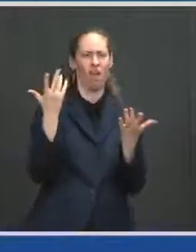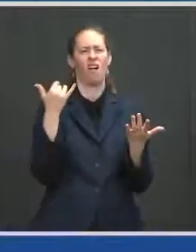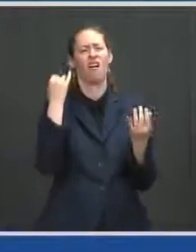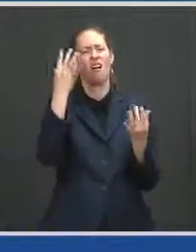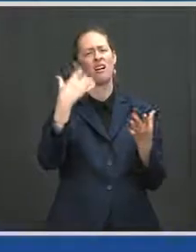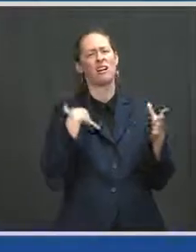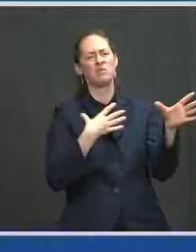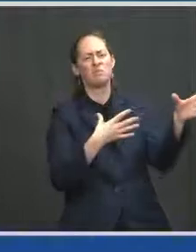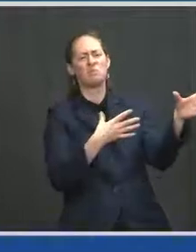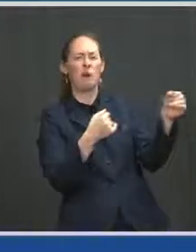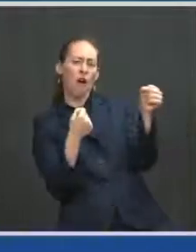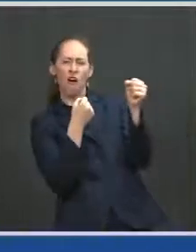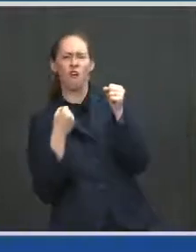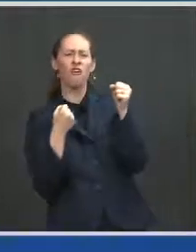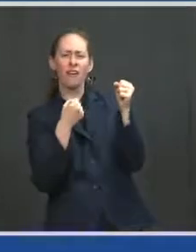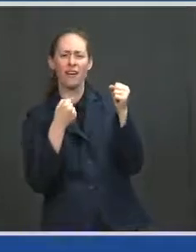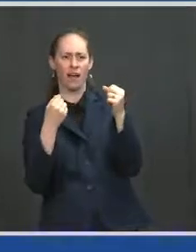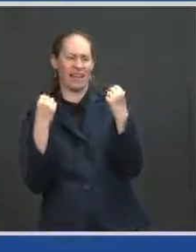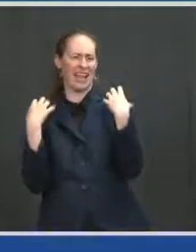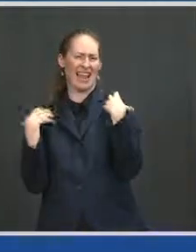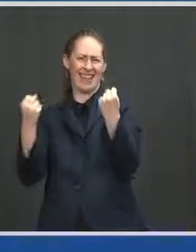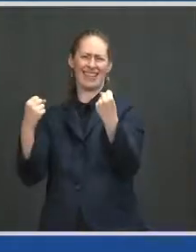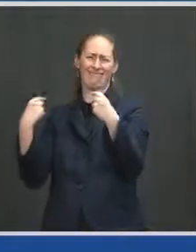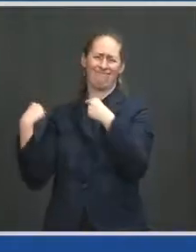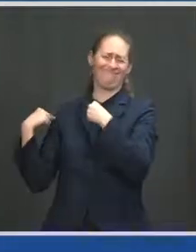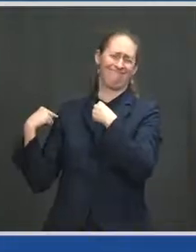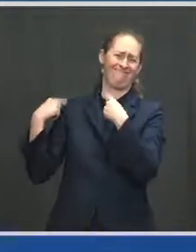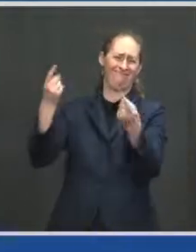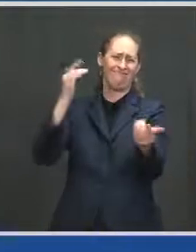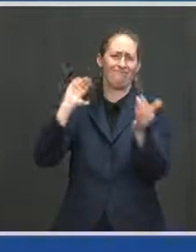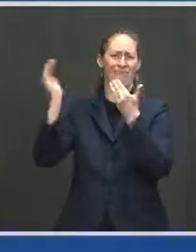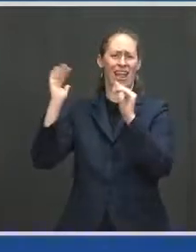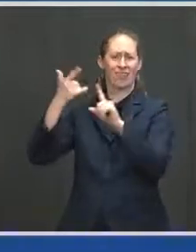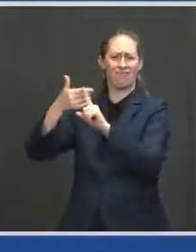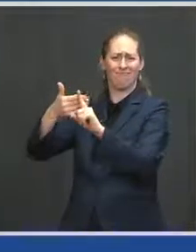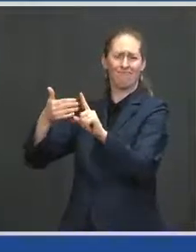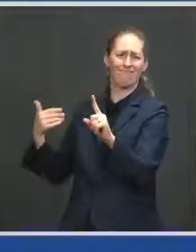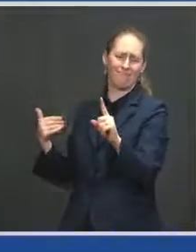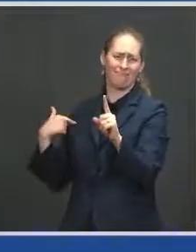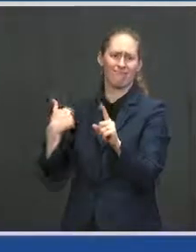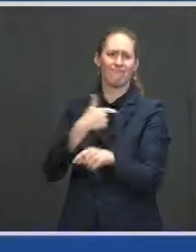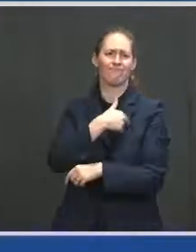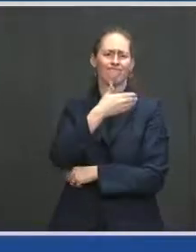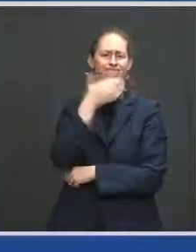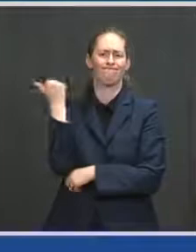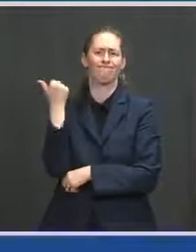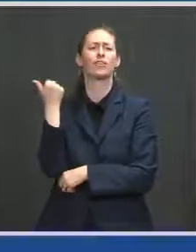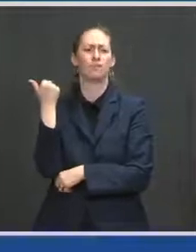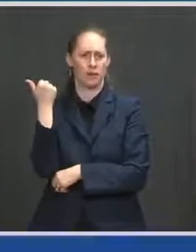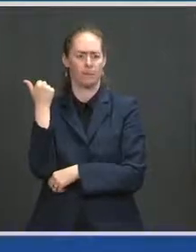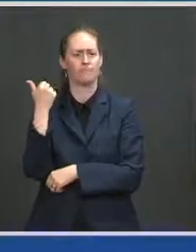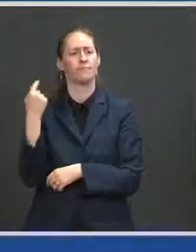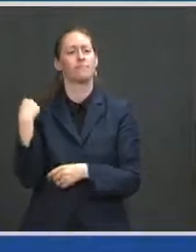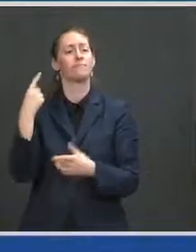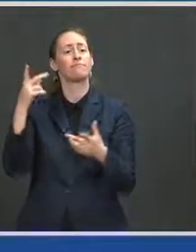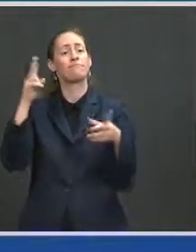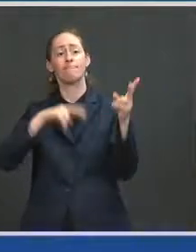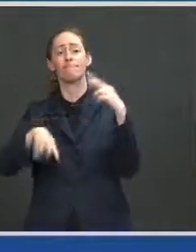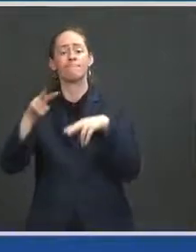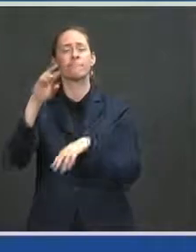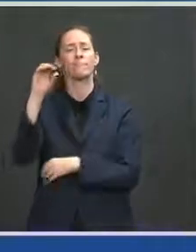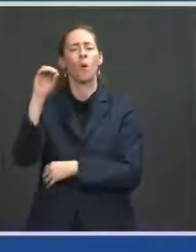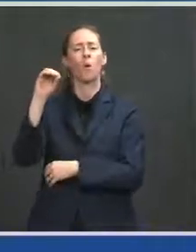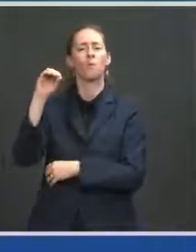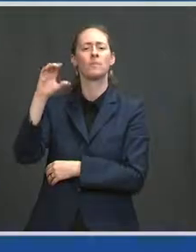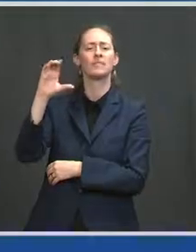There's a group called the Organization of Economic Cooperation and Development, OECD, which includes